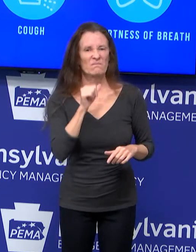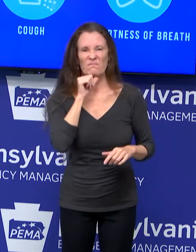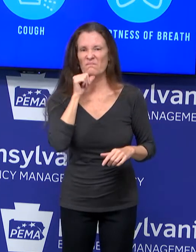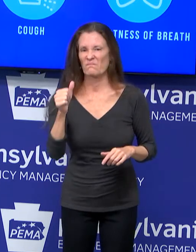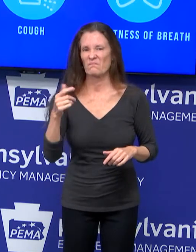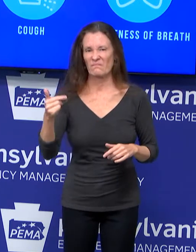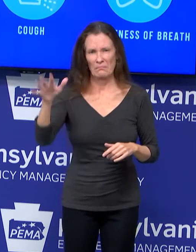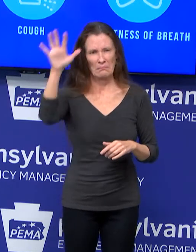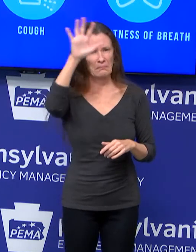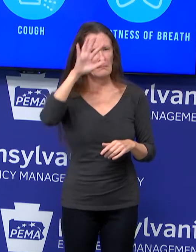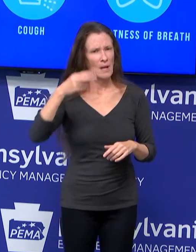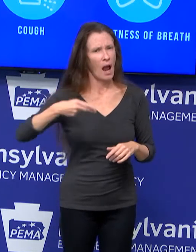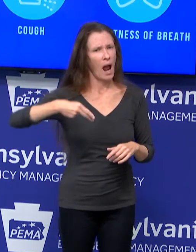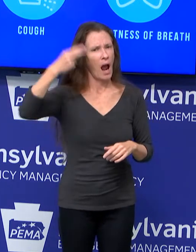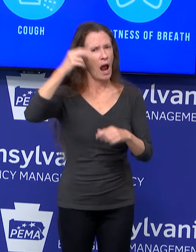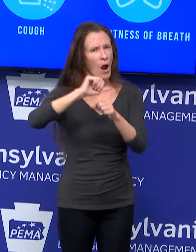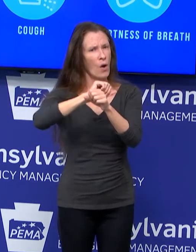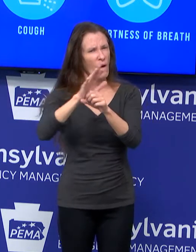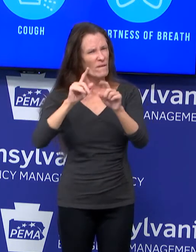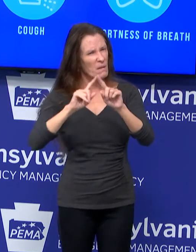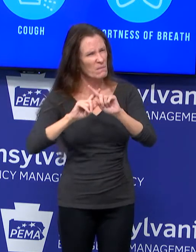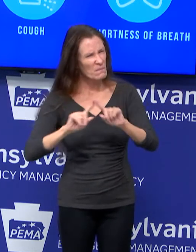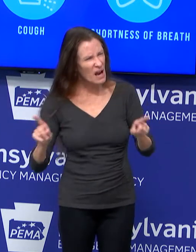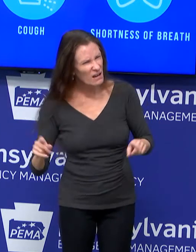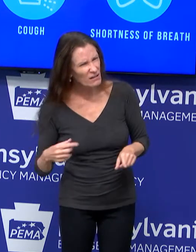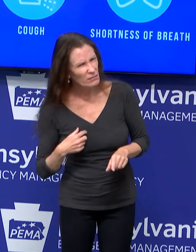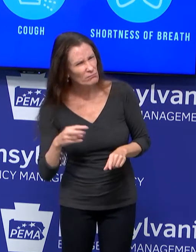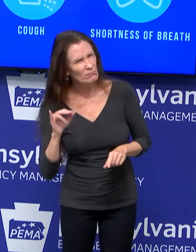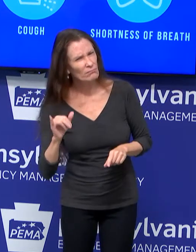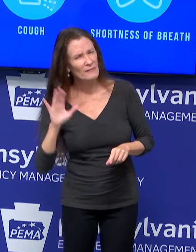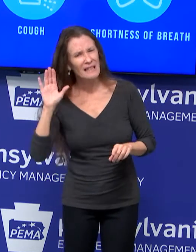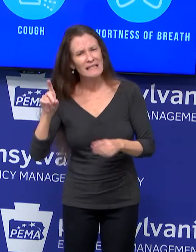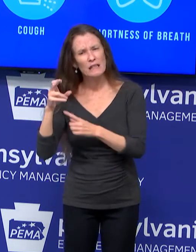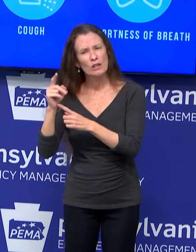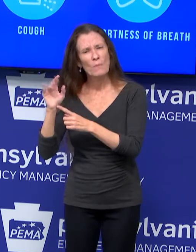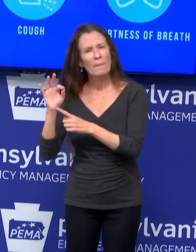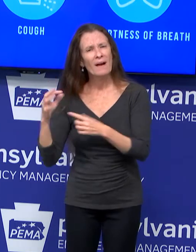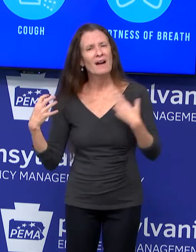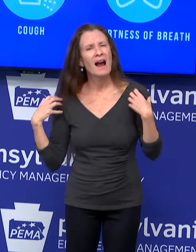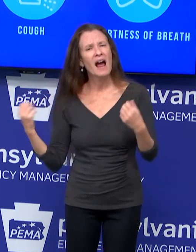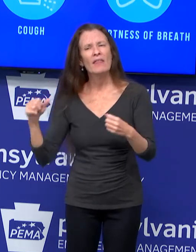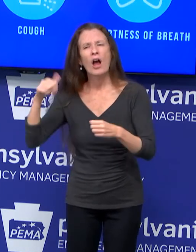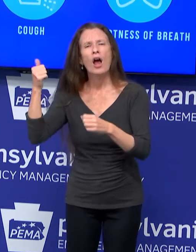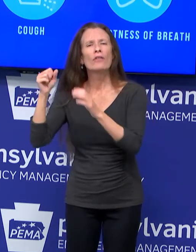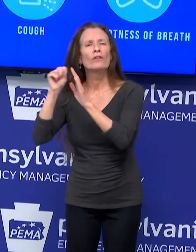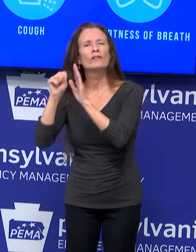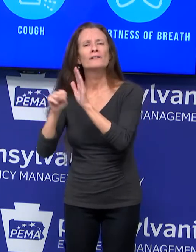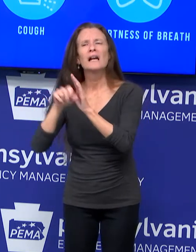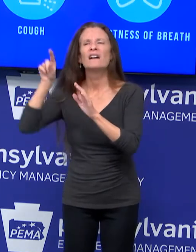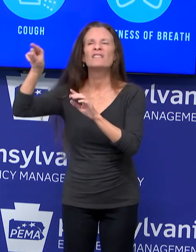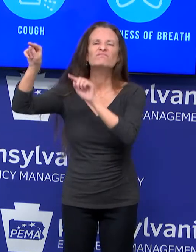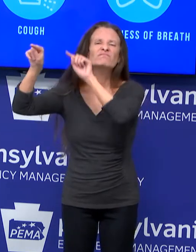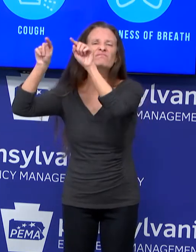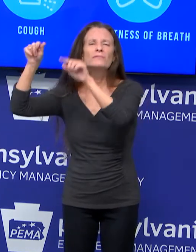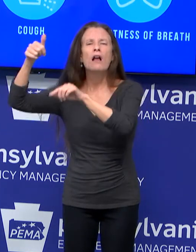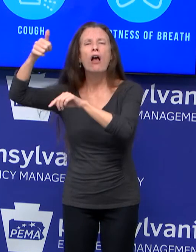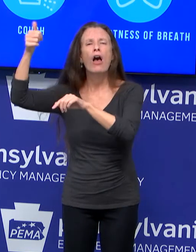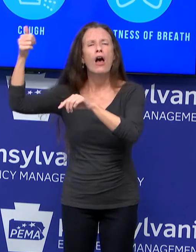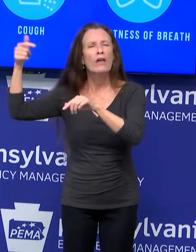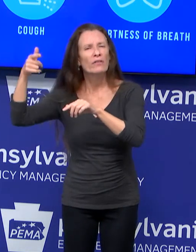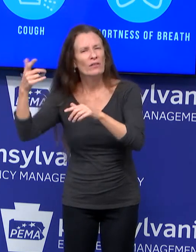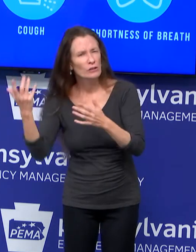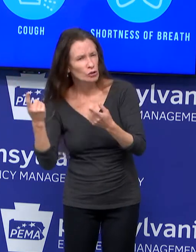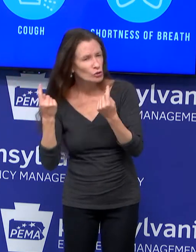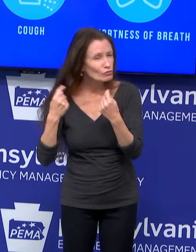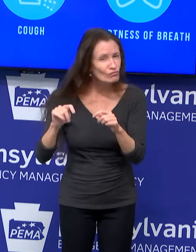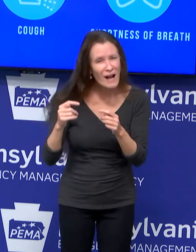of COVID cases. But I wonder if the Department of Health or any other state groups have made any efforts to reach